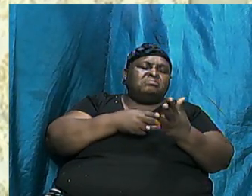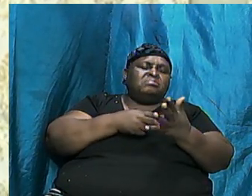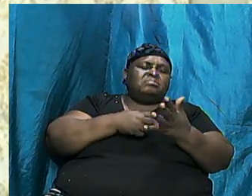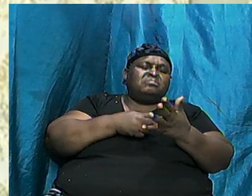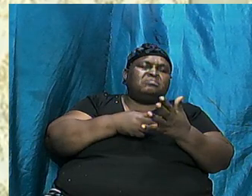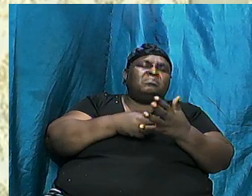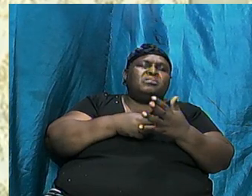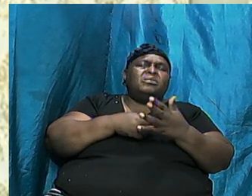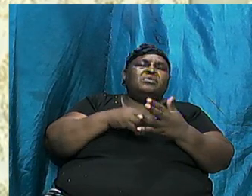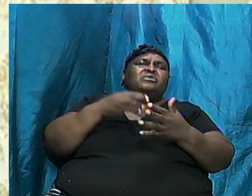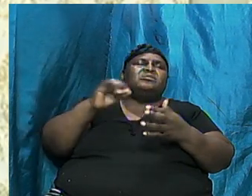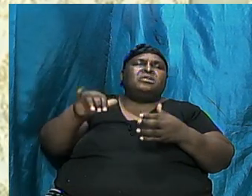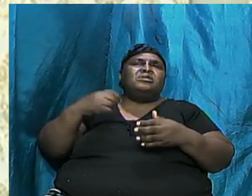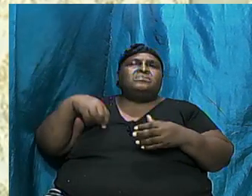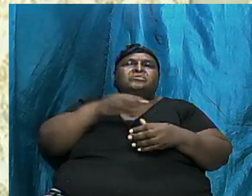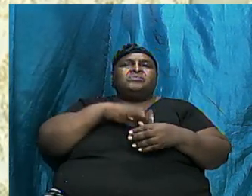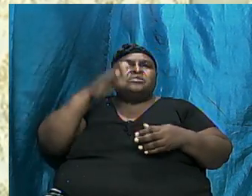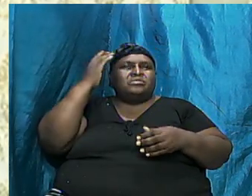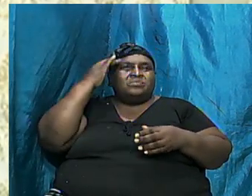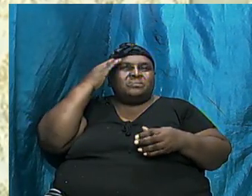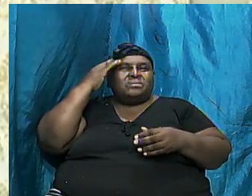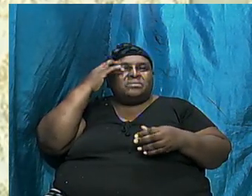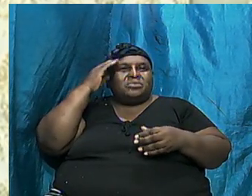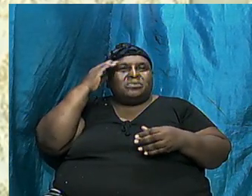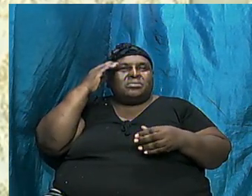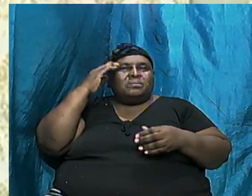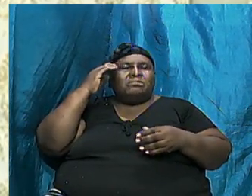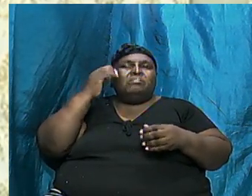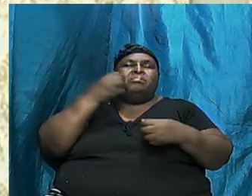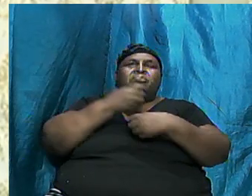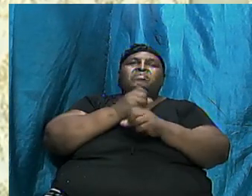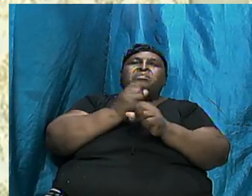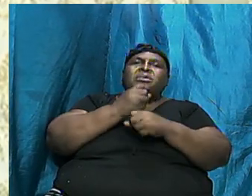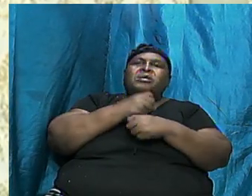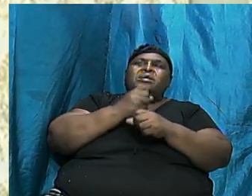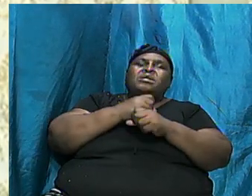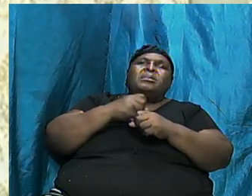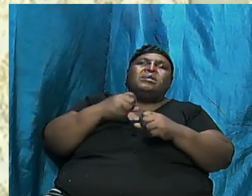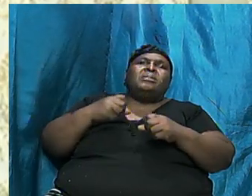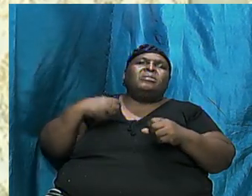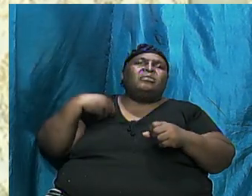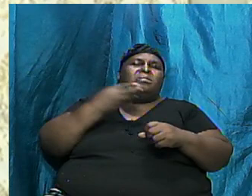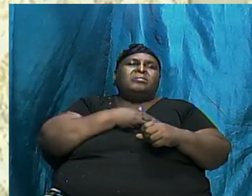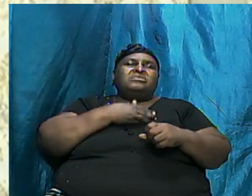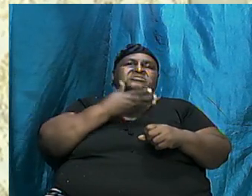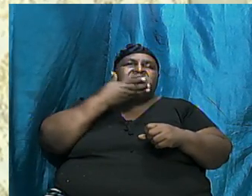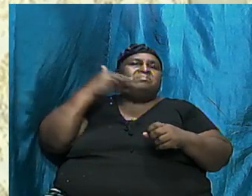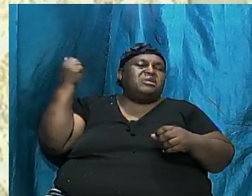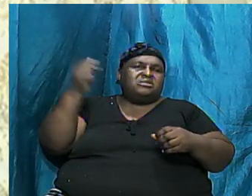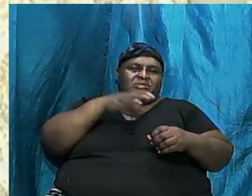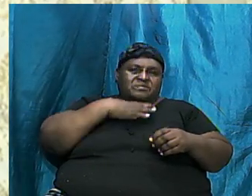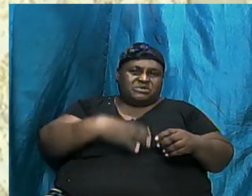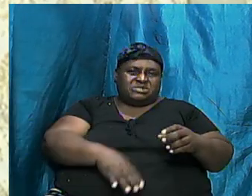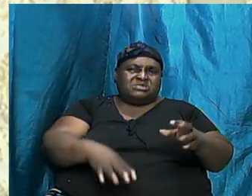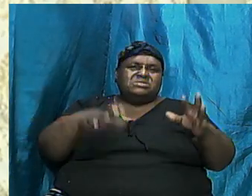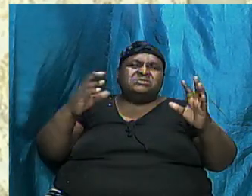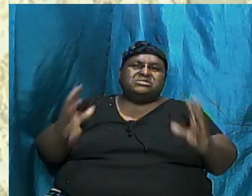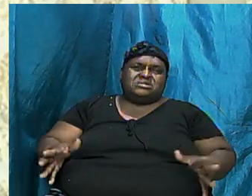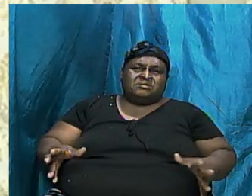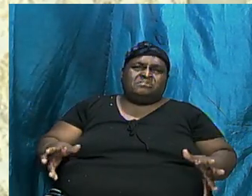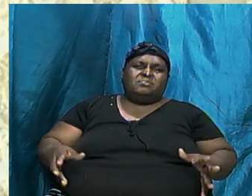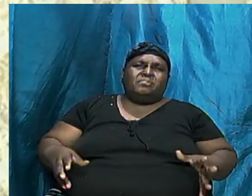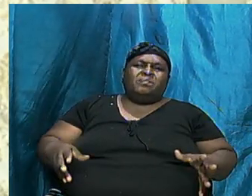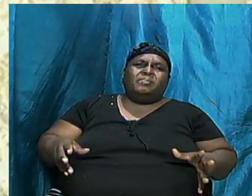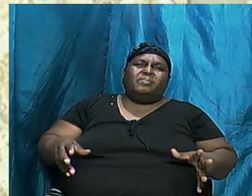Are That We Know Later On Will Open Up Our Mind And Expand Clearly